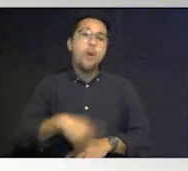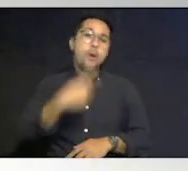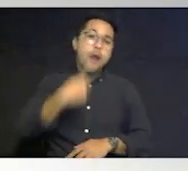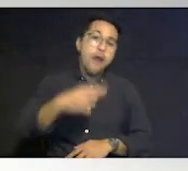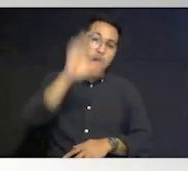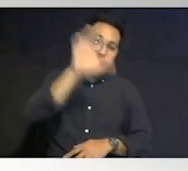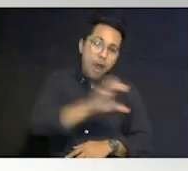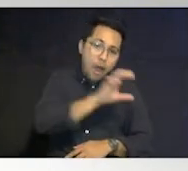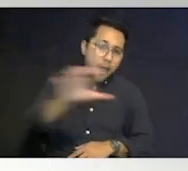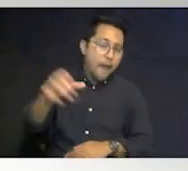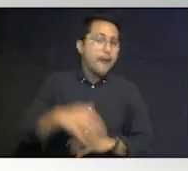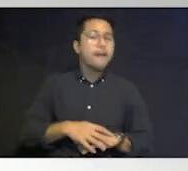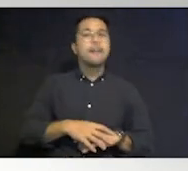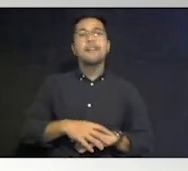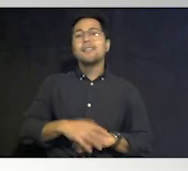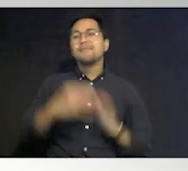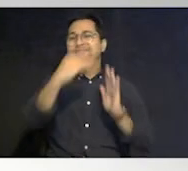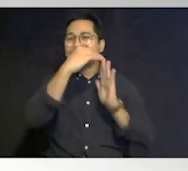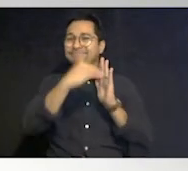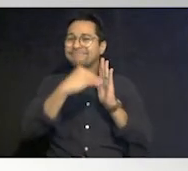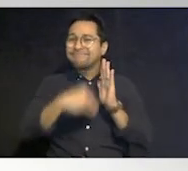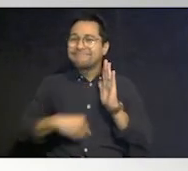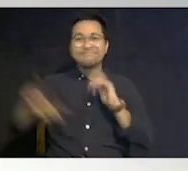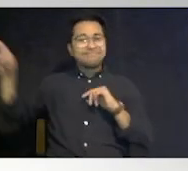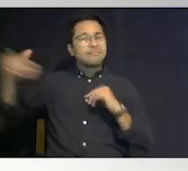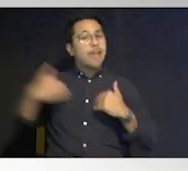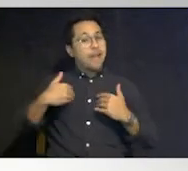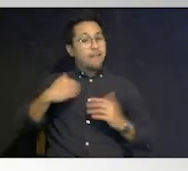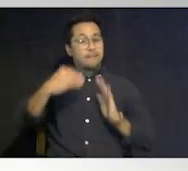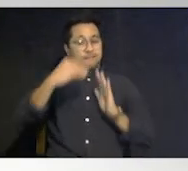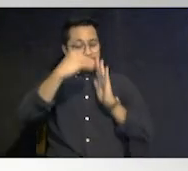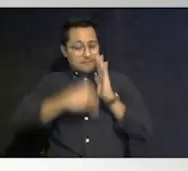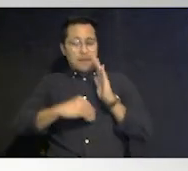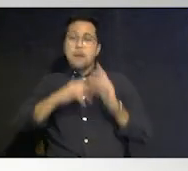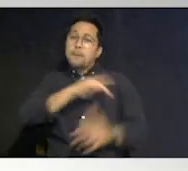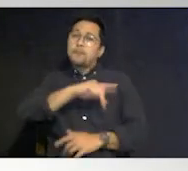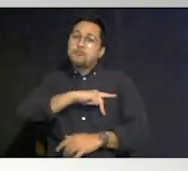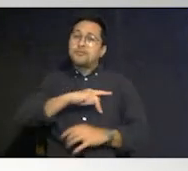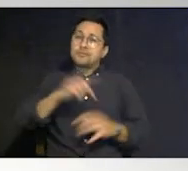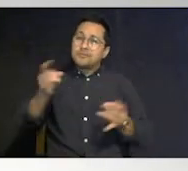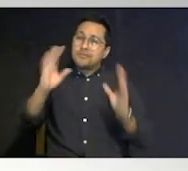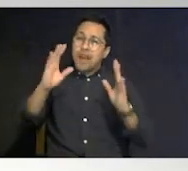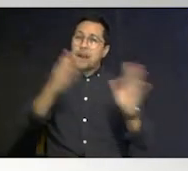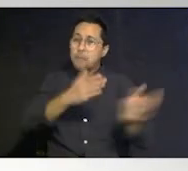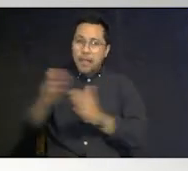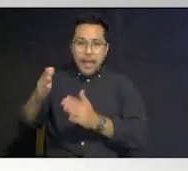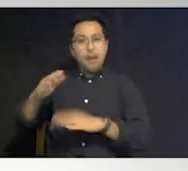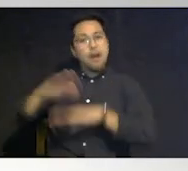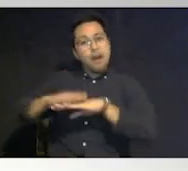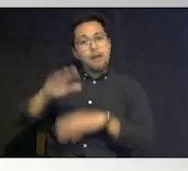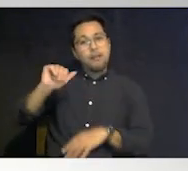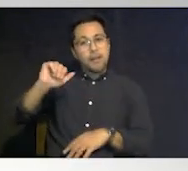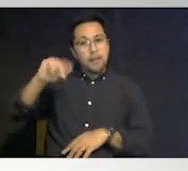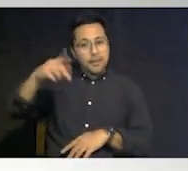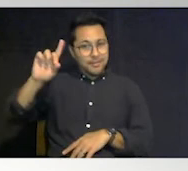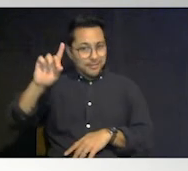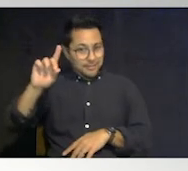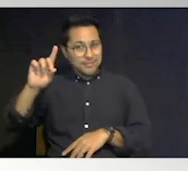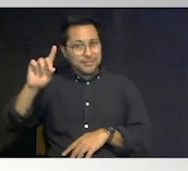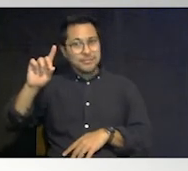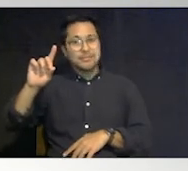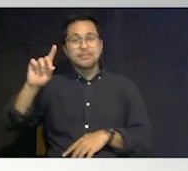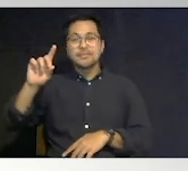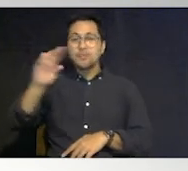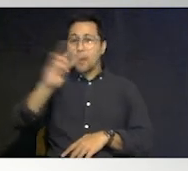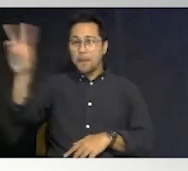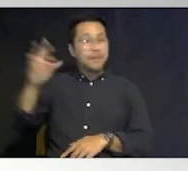fill in the blank plans we have a fill in the blank personal disaster plan on our apd cares website um if you